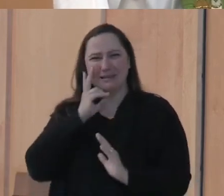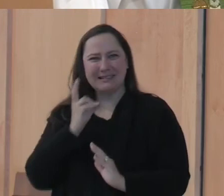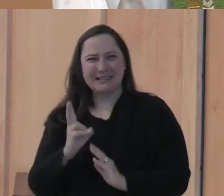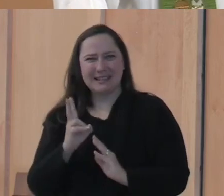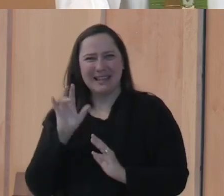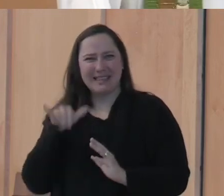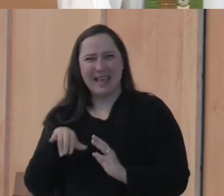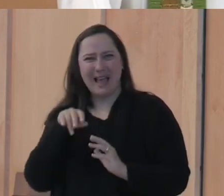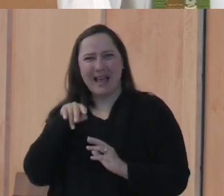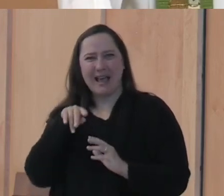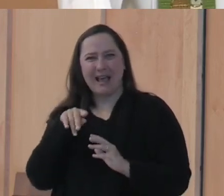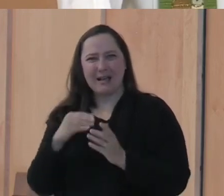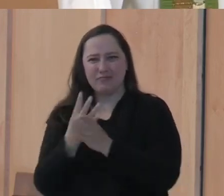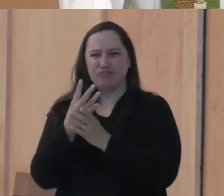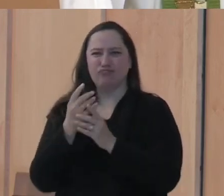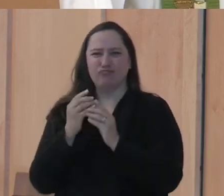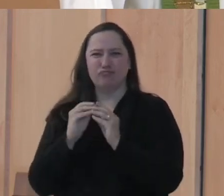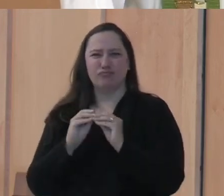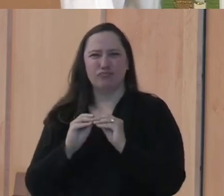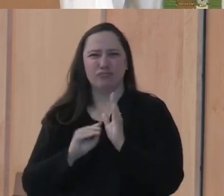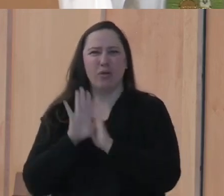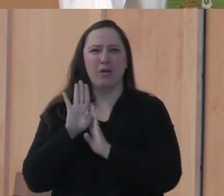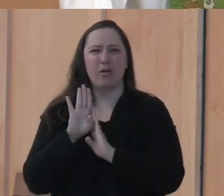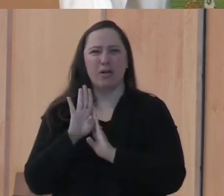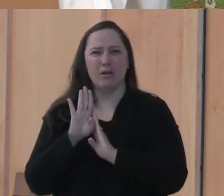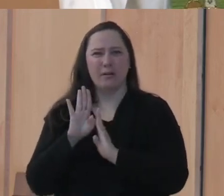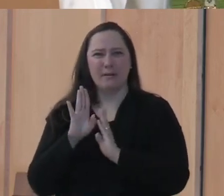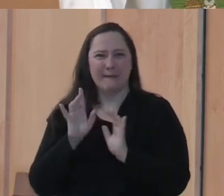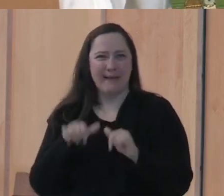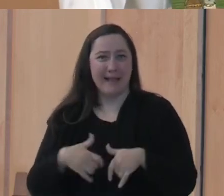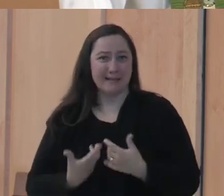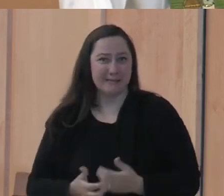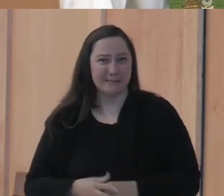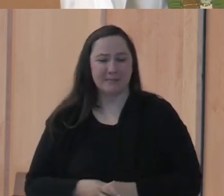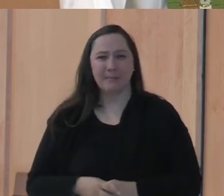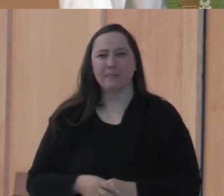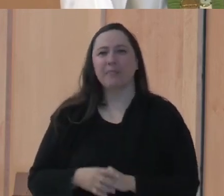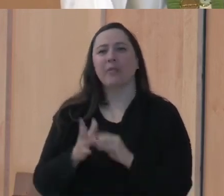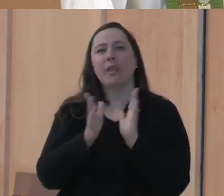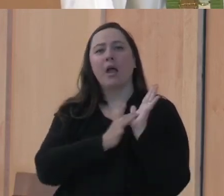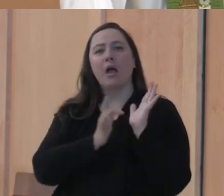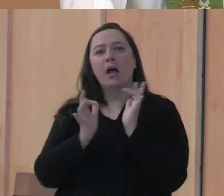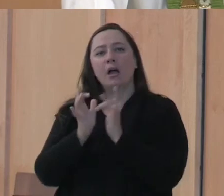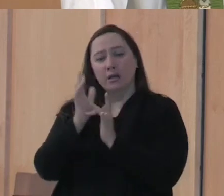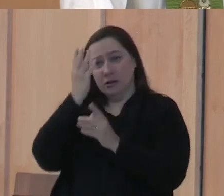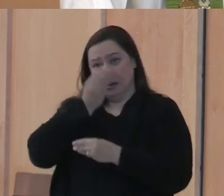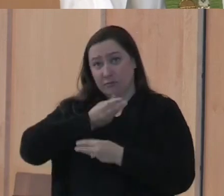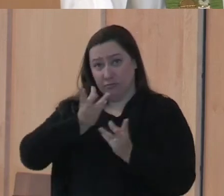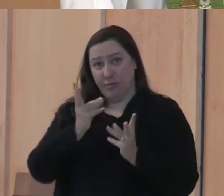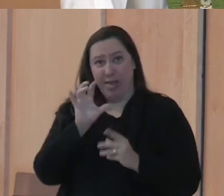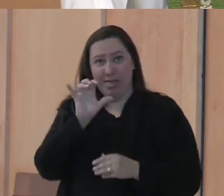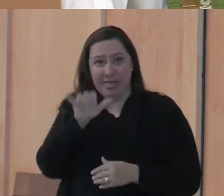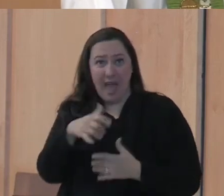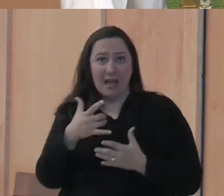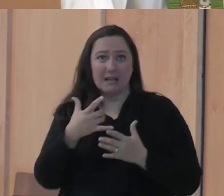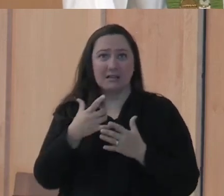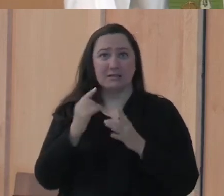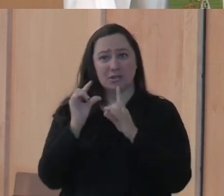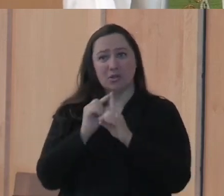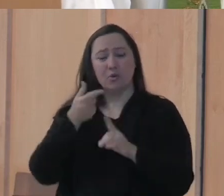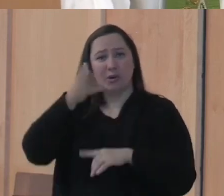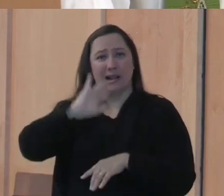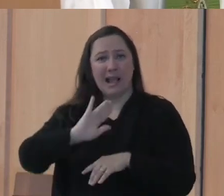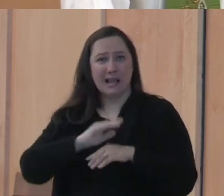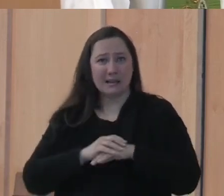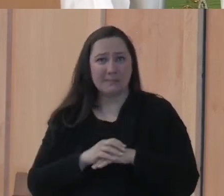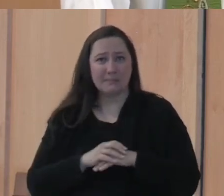just take off and grow and thrive. And Jesus says that's what the word of God is like.